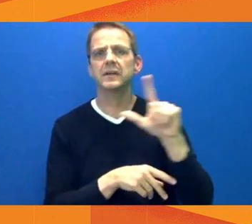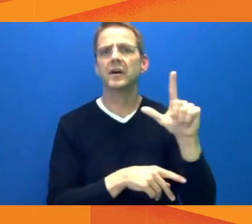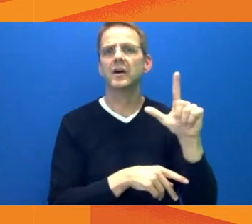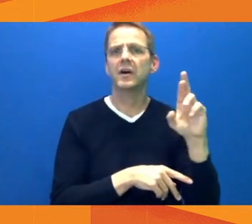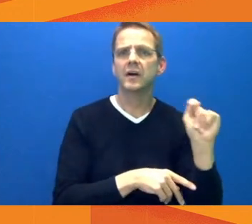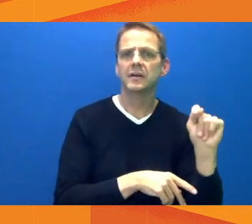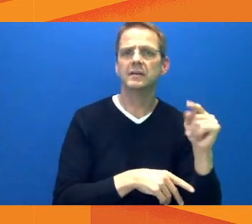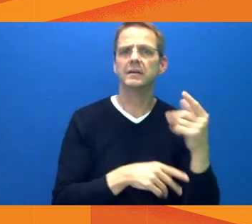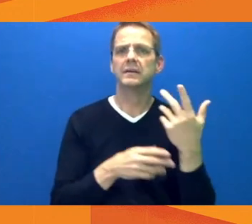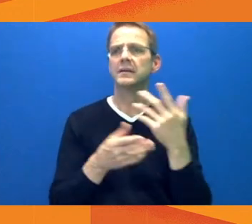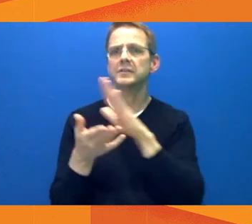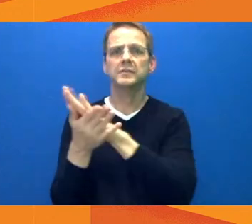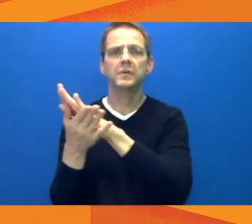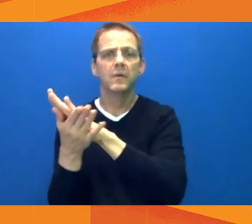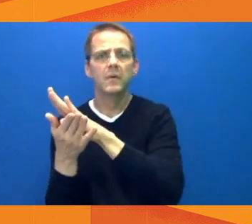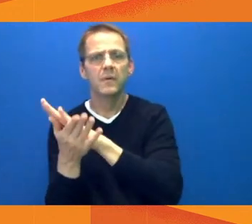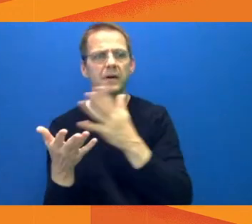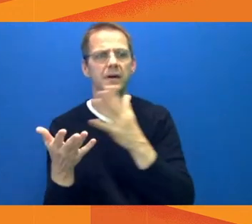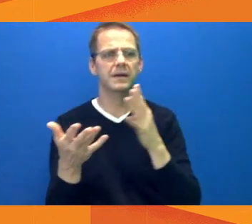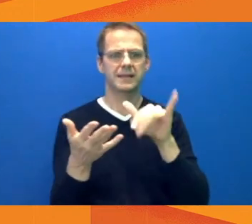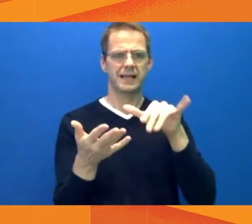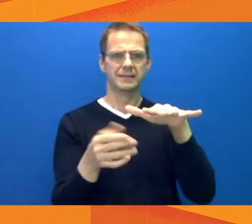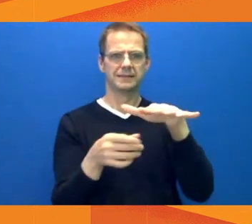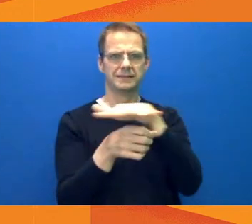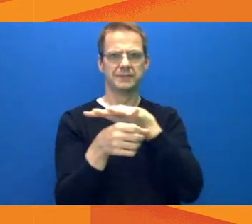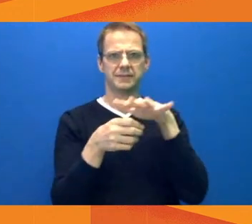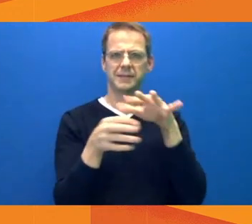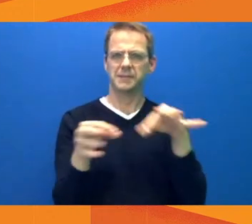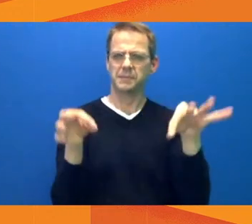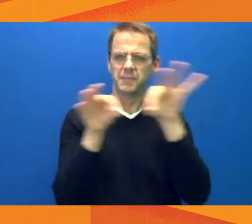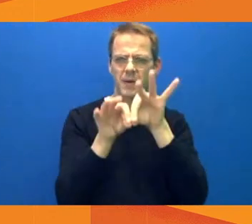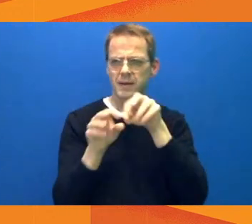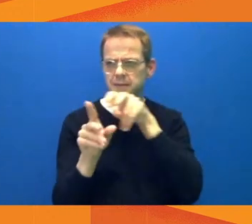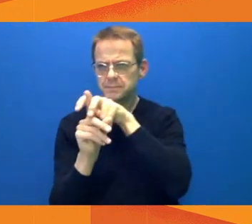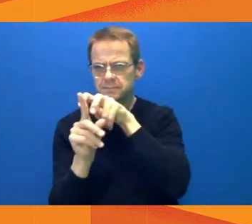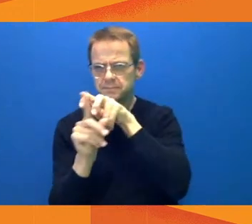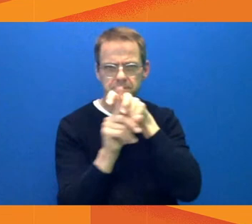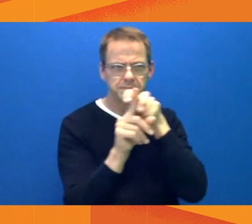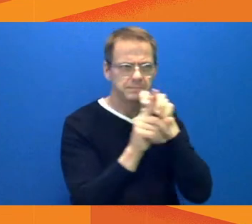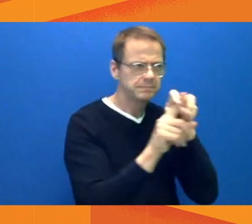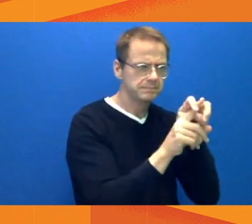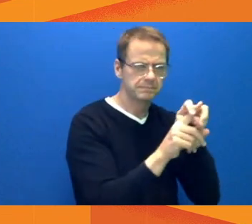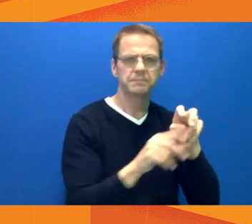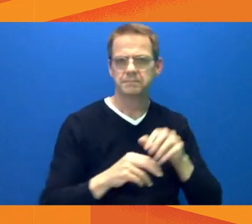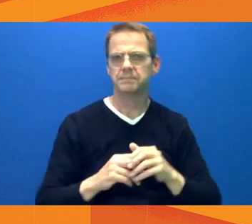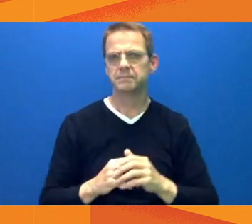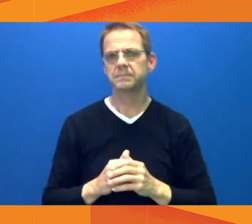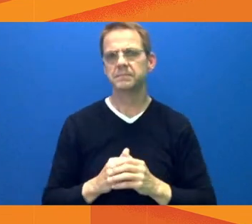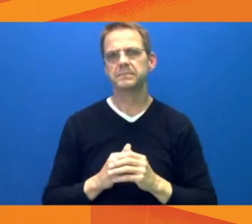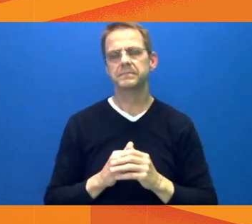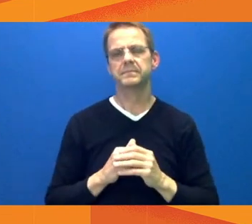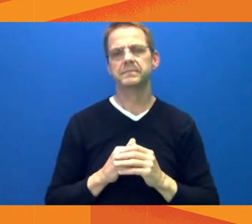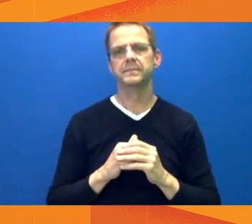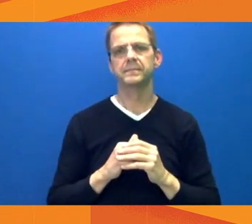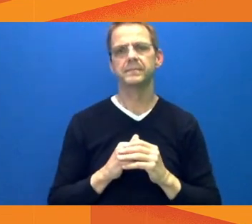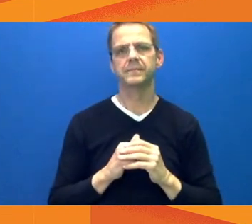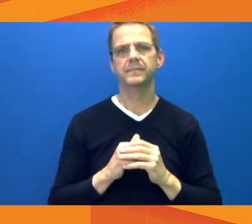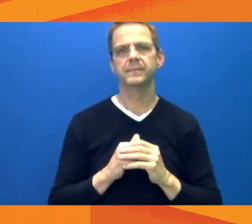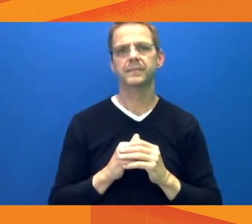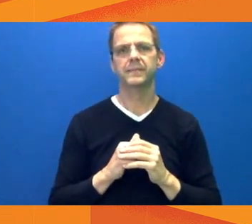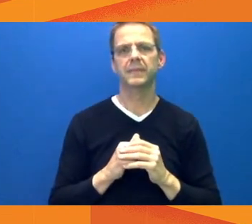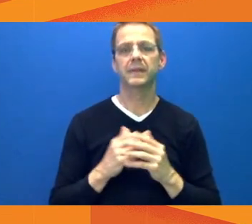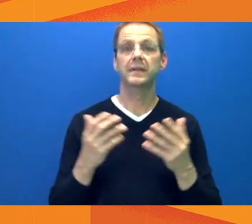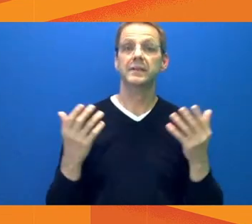we continue to track them and be ready for when they can. We're also looking at the number and progress of construction projects and business startups,